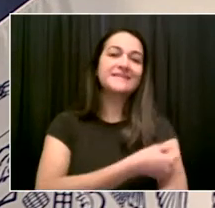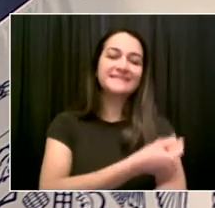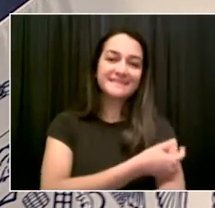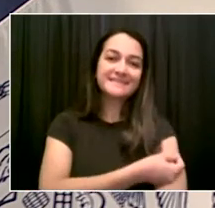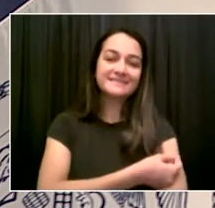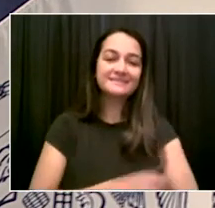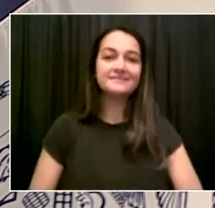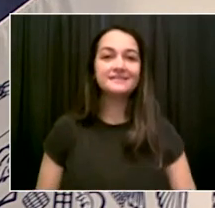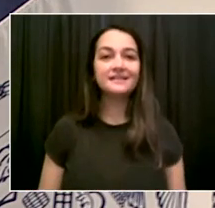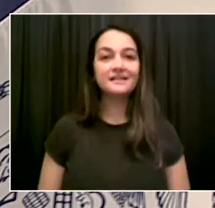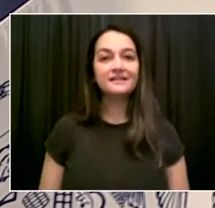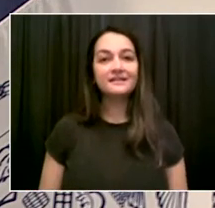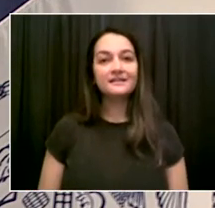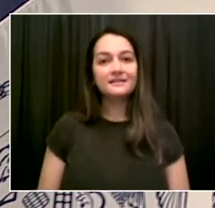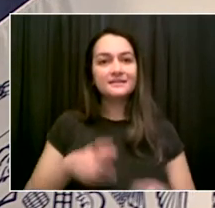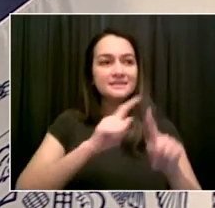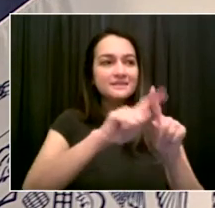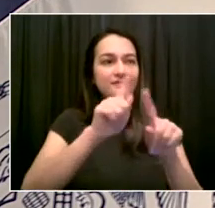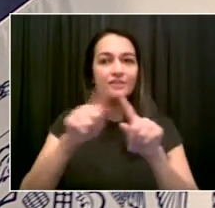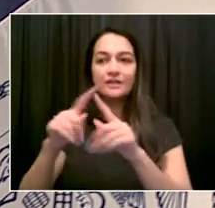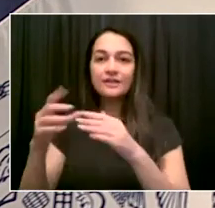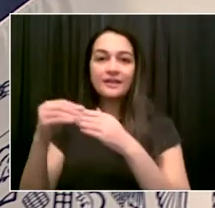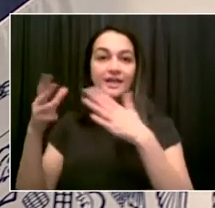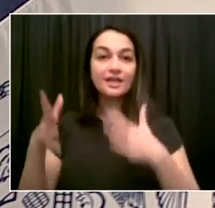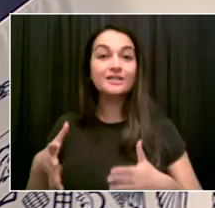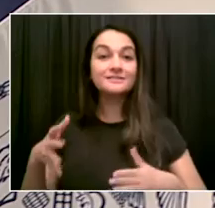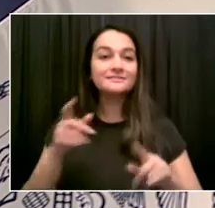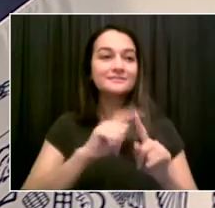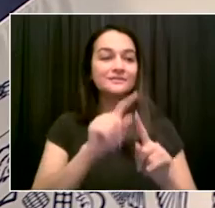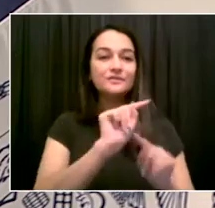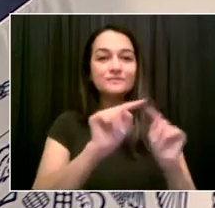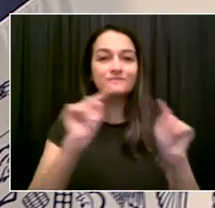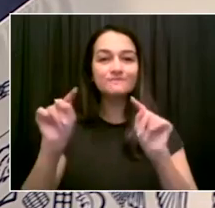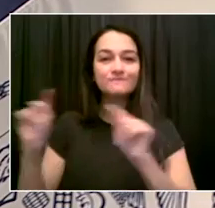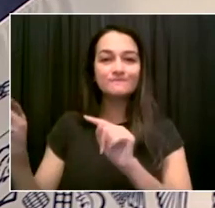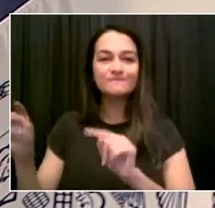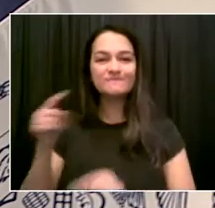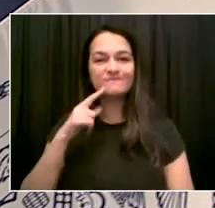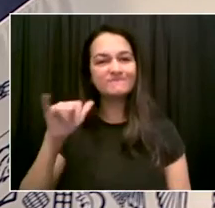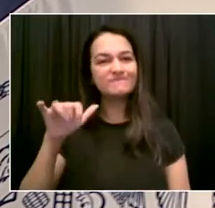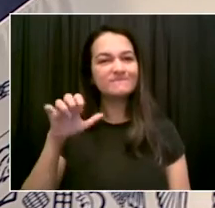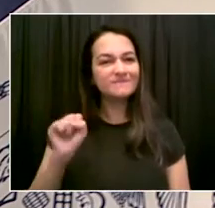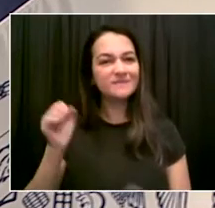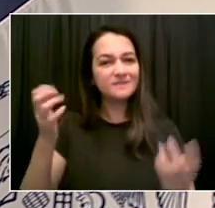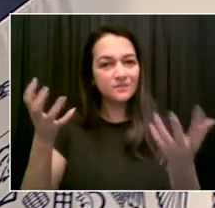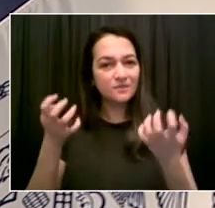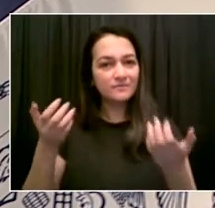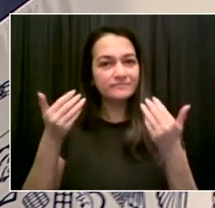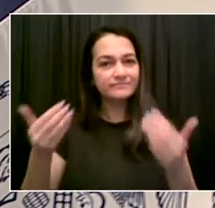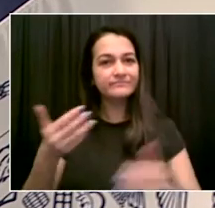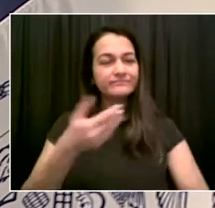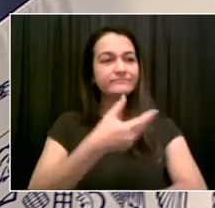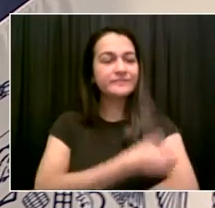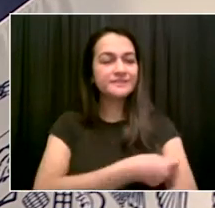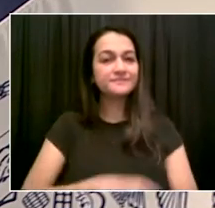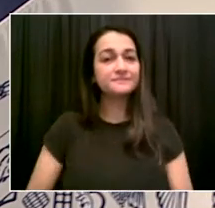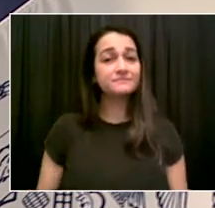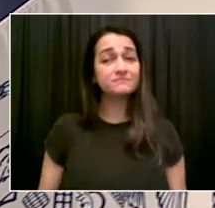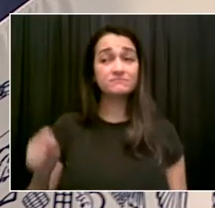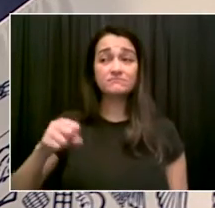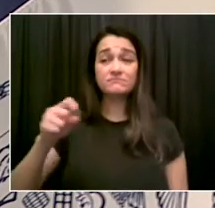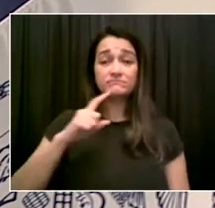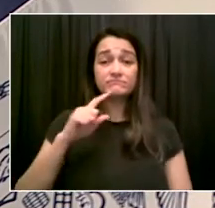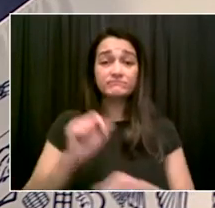once again, the challenge we're up against with the Delta variant, we'll do today's indicators. And again, the